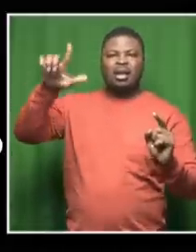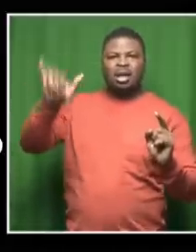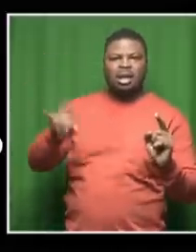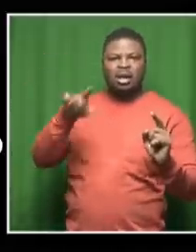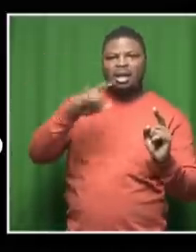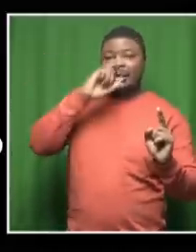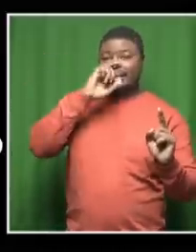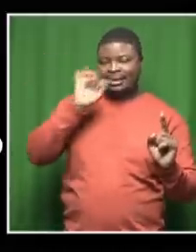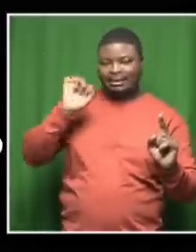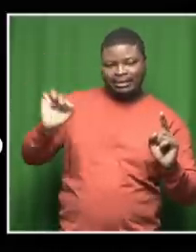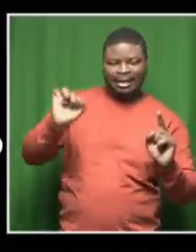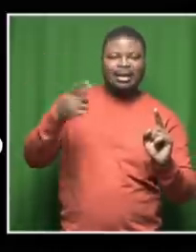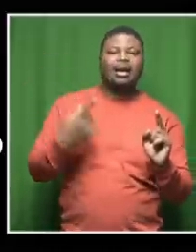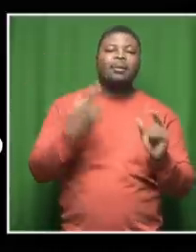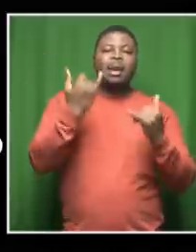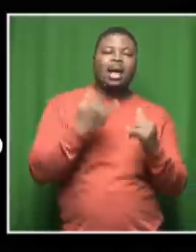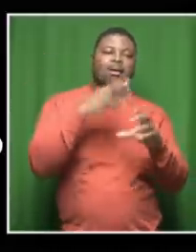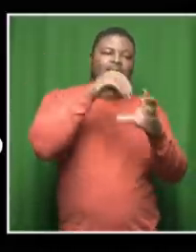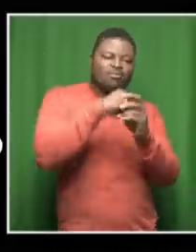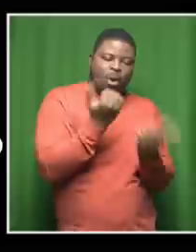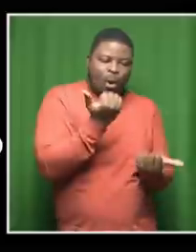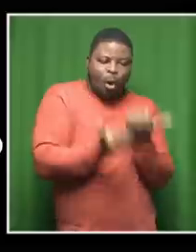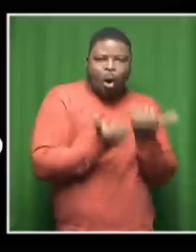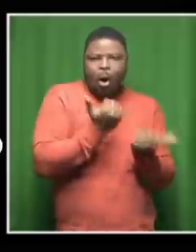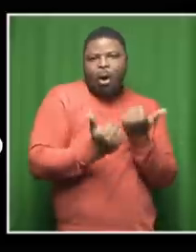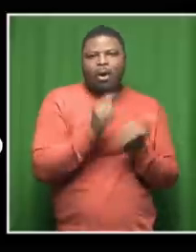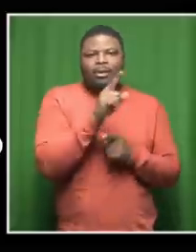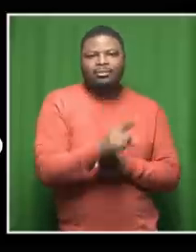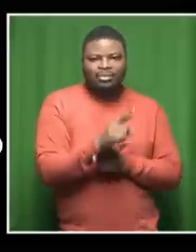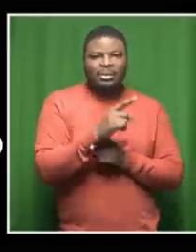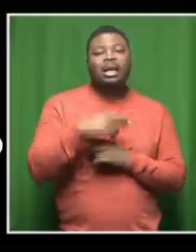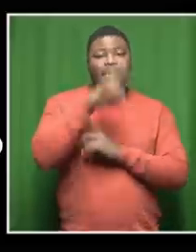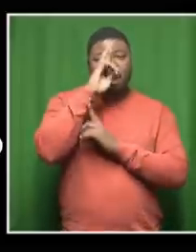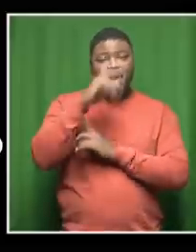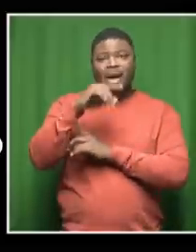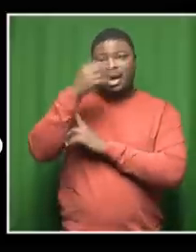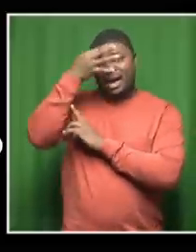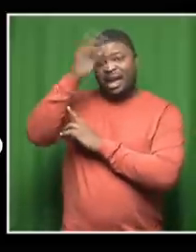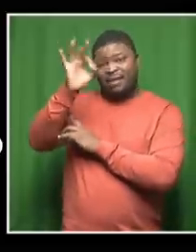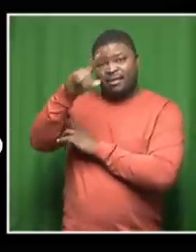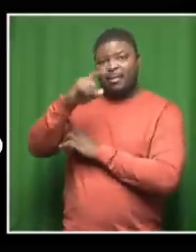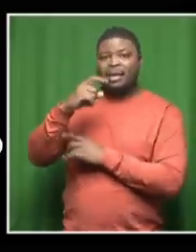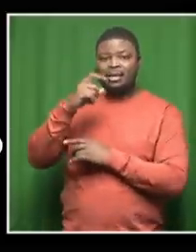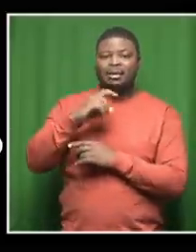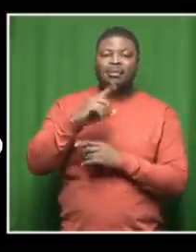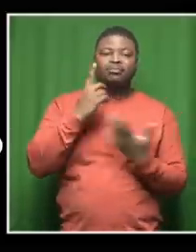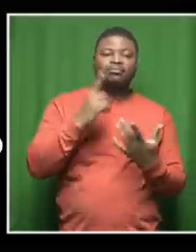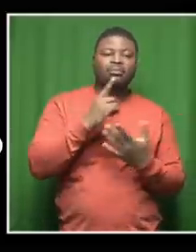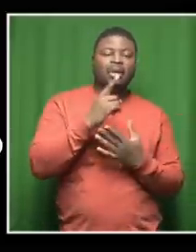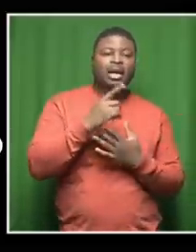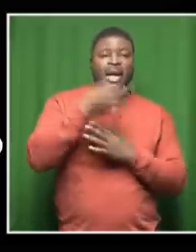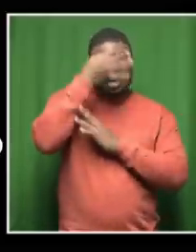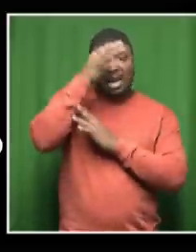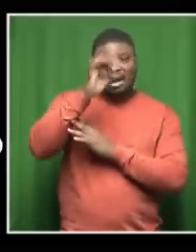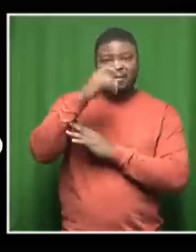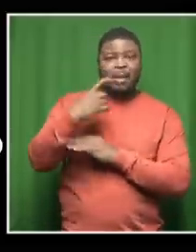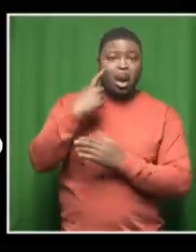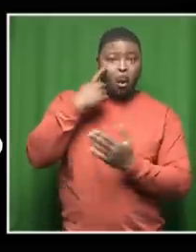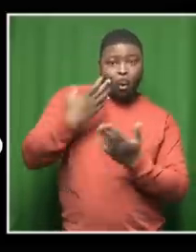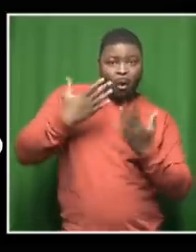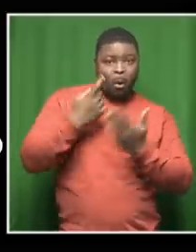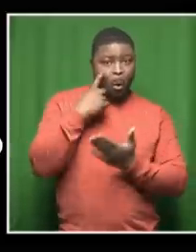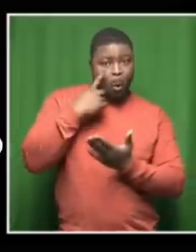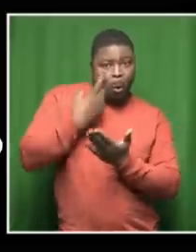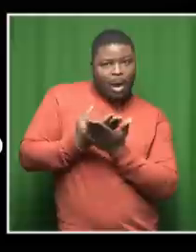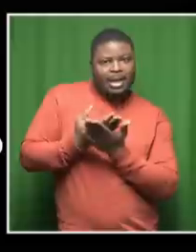she is a q she's she's uh state witness number one and uh of course yesterday the thing that